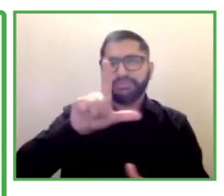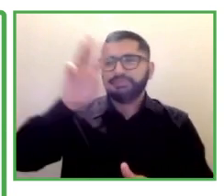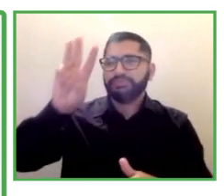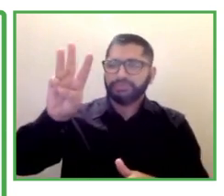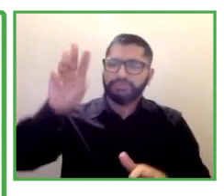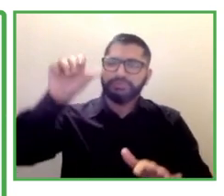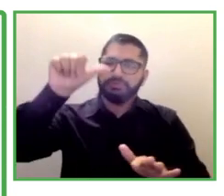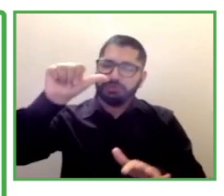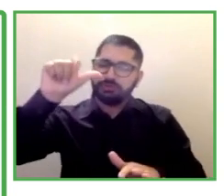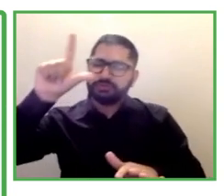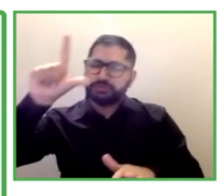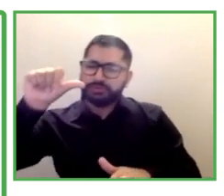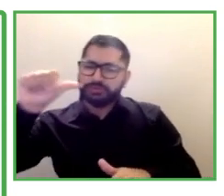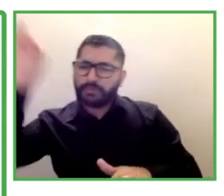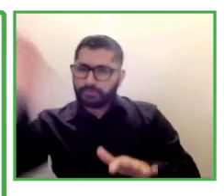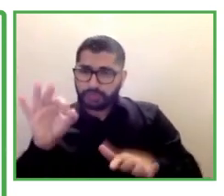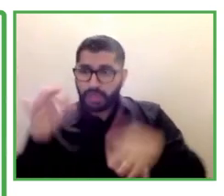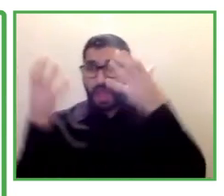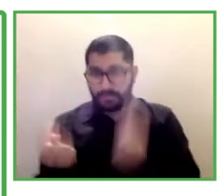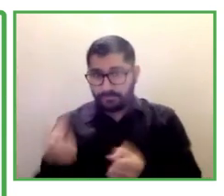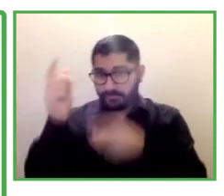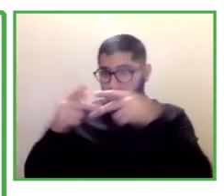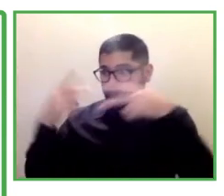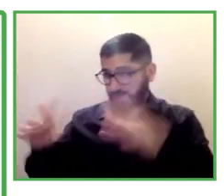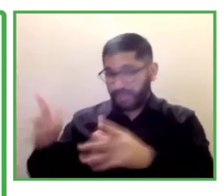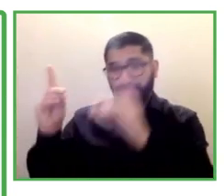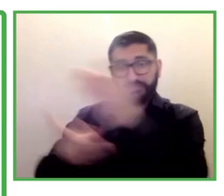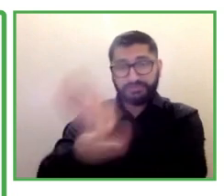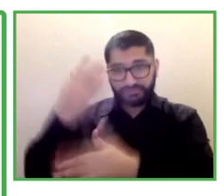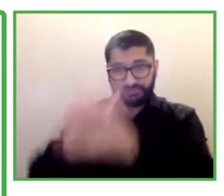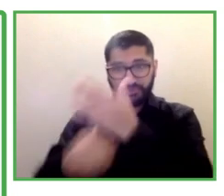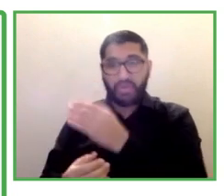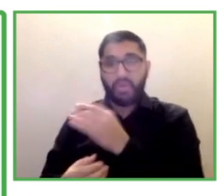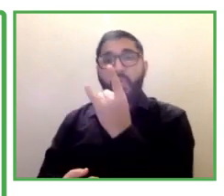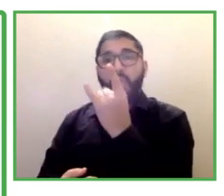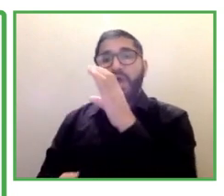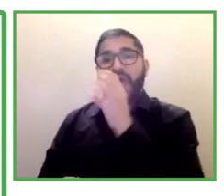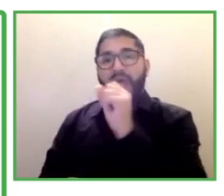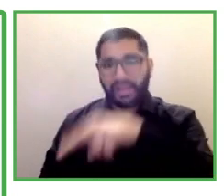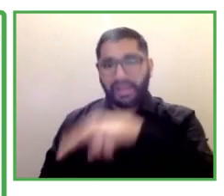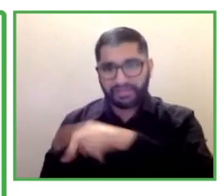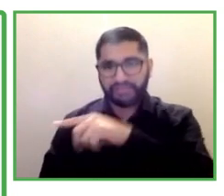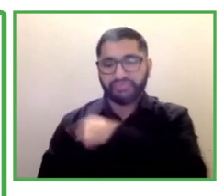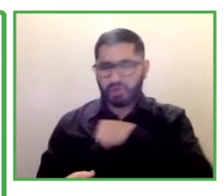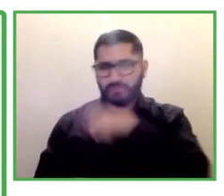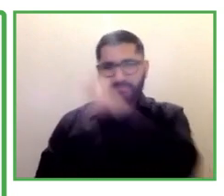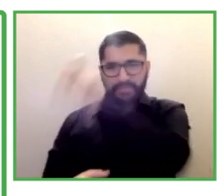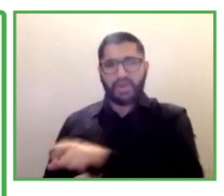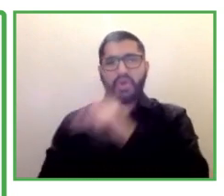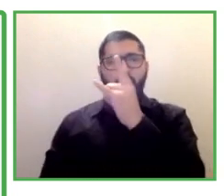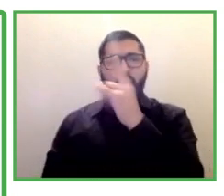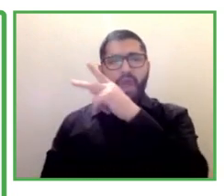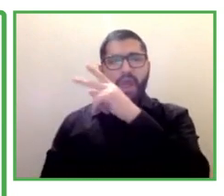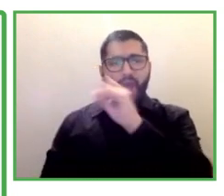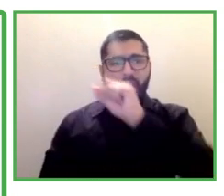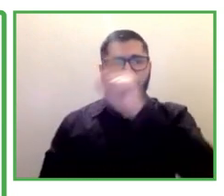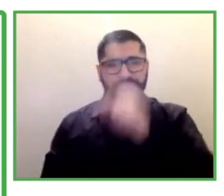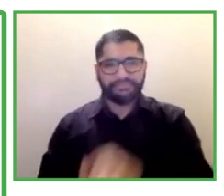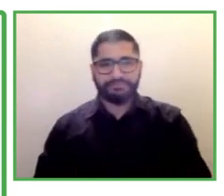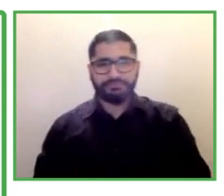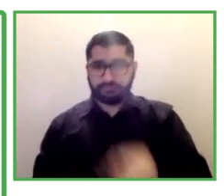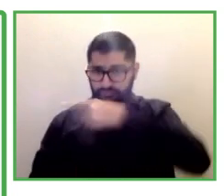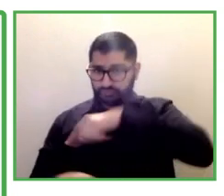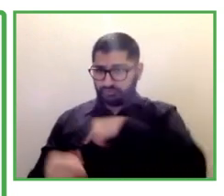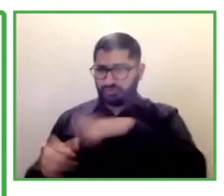learning disability and he did extremely well working with us virtually through Zoom and he is now